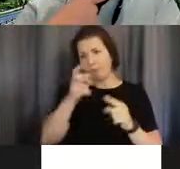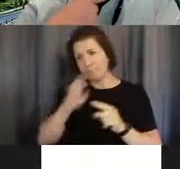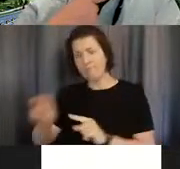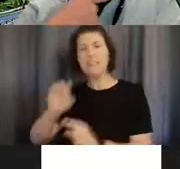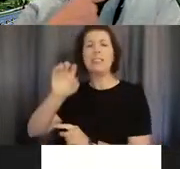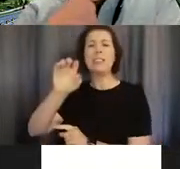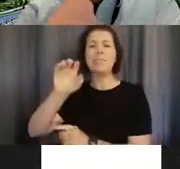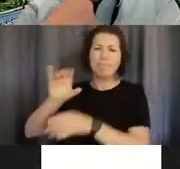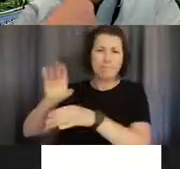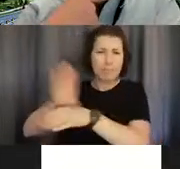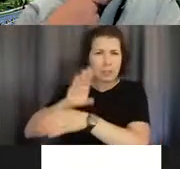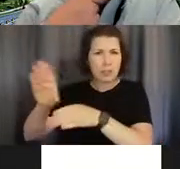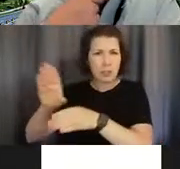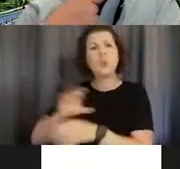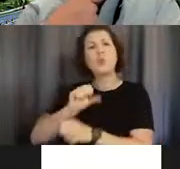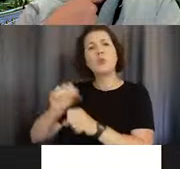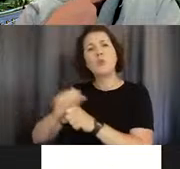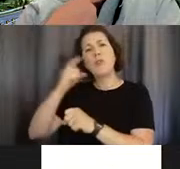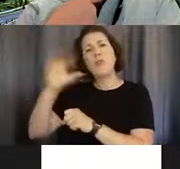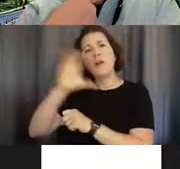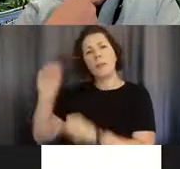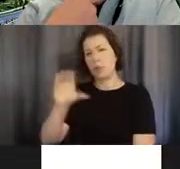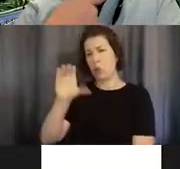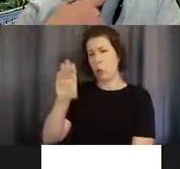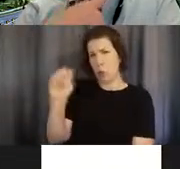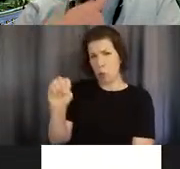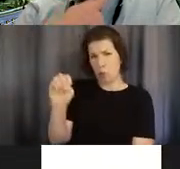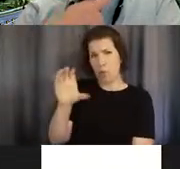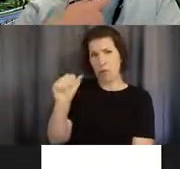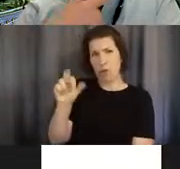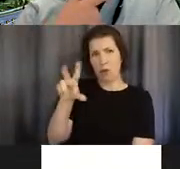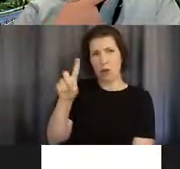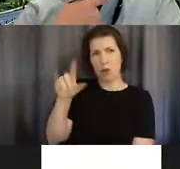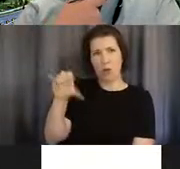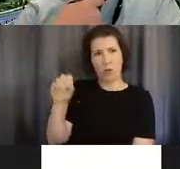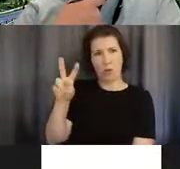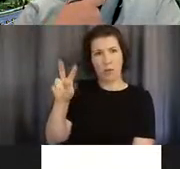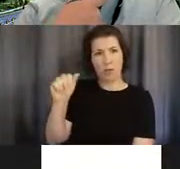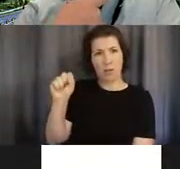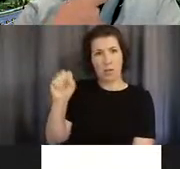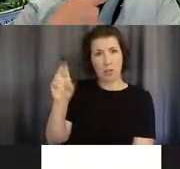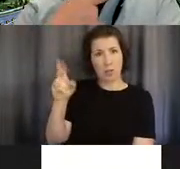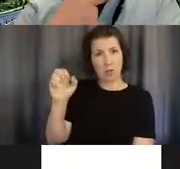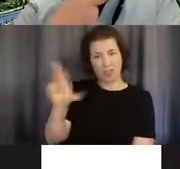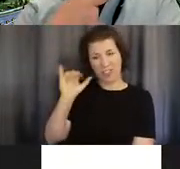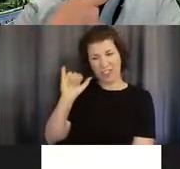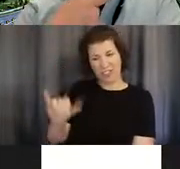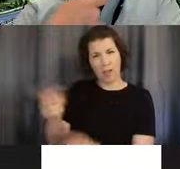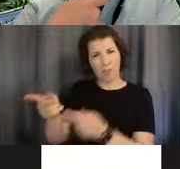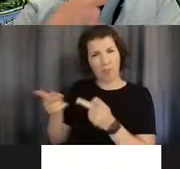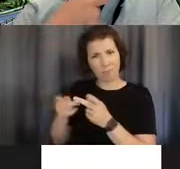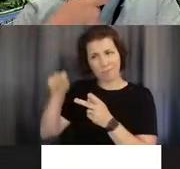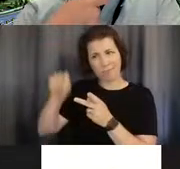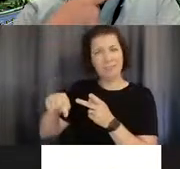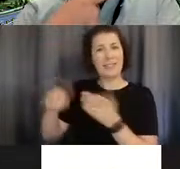for a company, Cove Cardiovascular, which was located in Arvada, Colorado here.